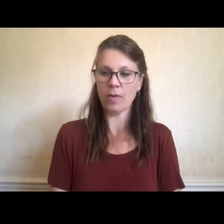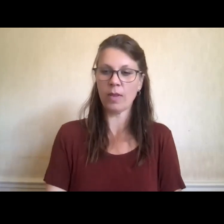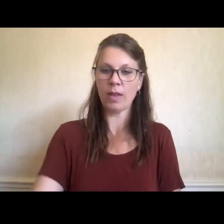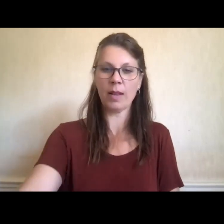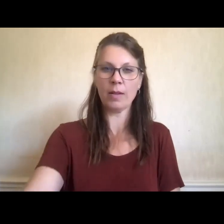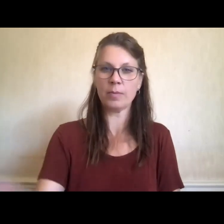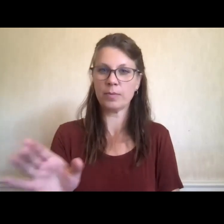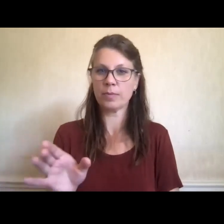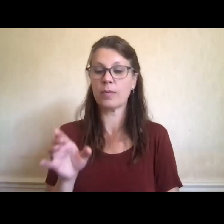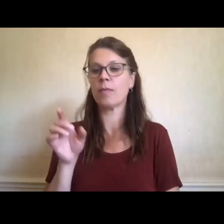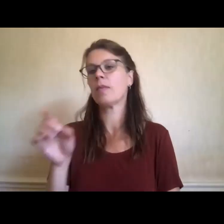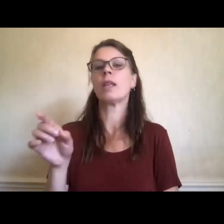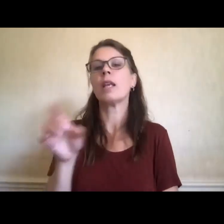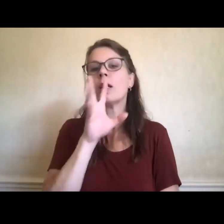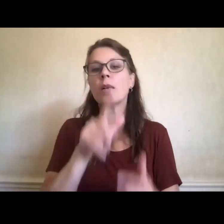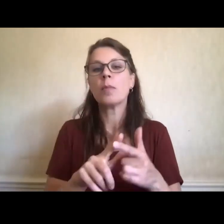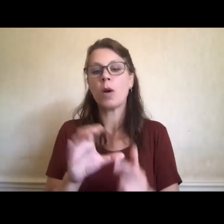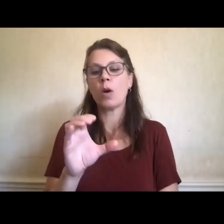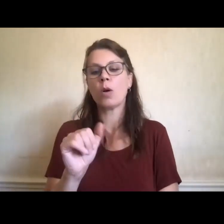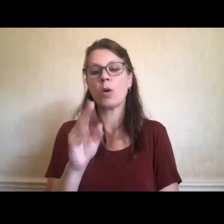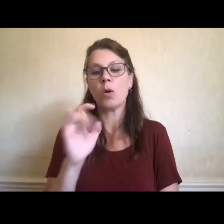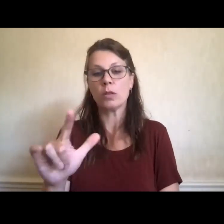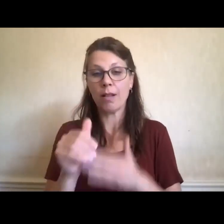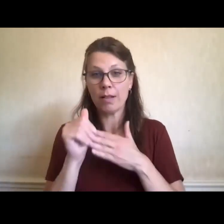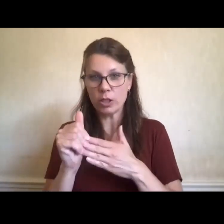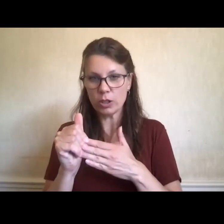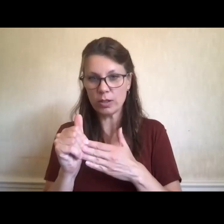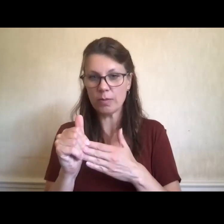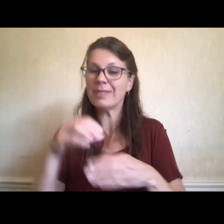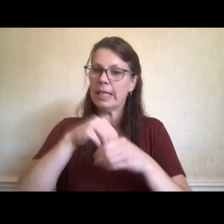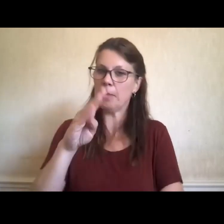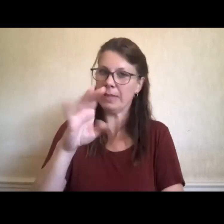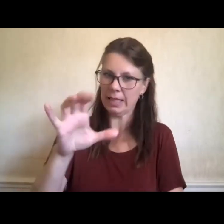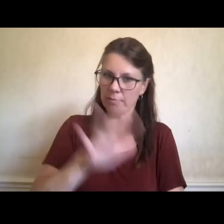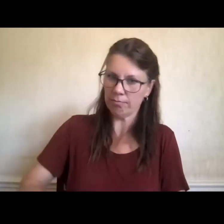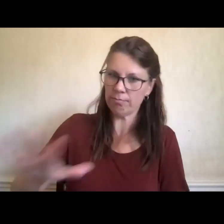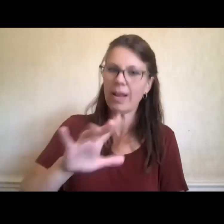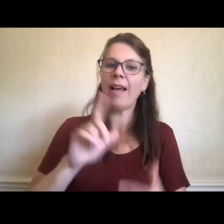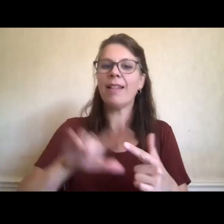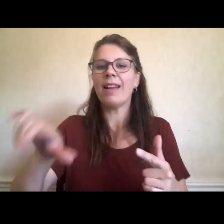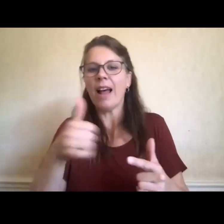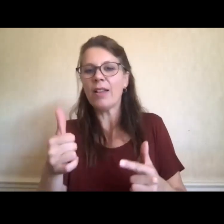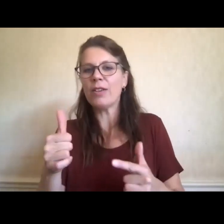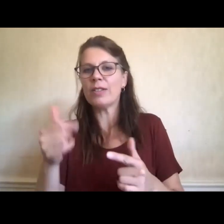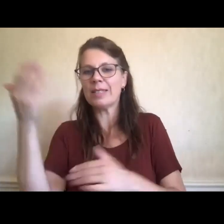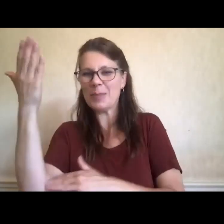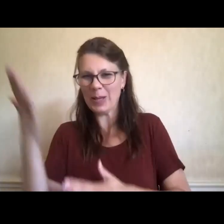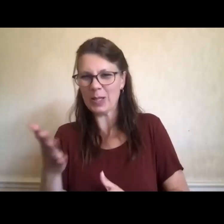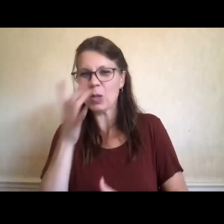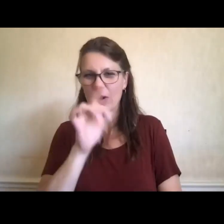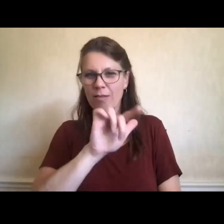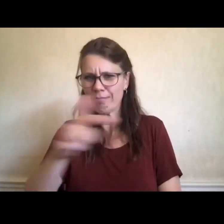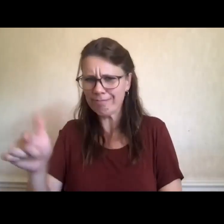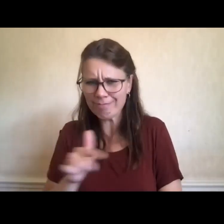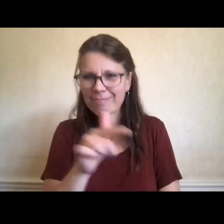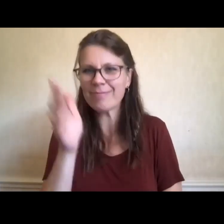here in the province. And then we're going to move through to some of our other guests. And so I think all of our panelists are